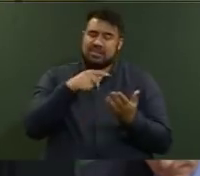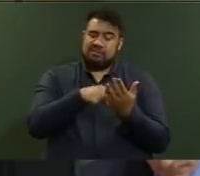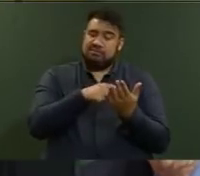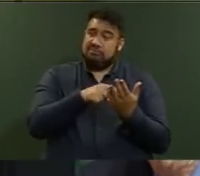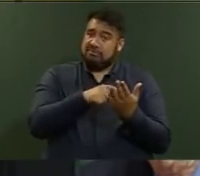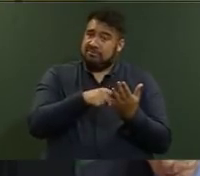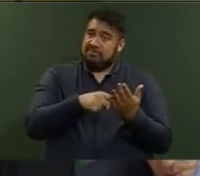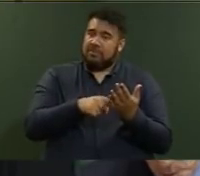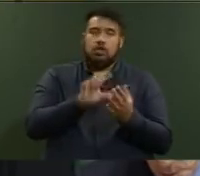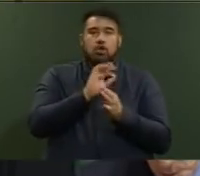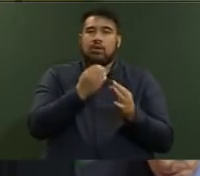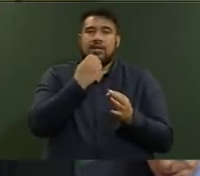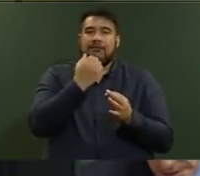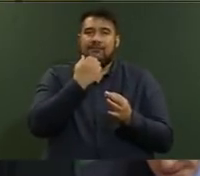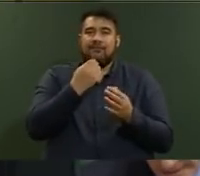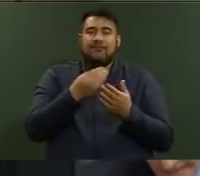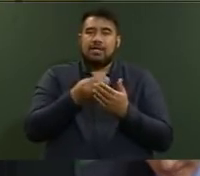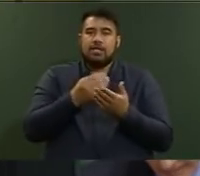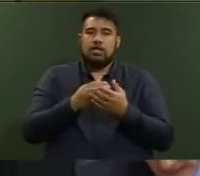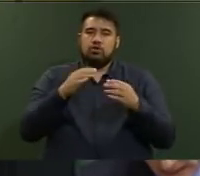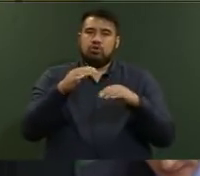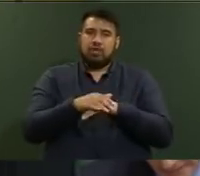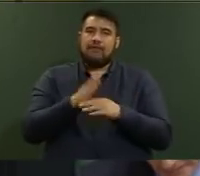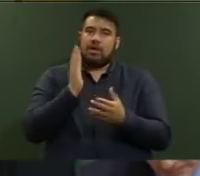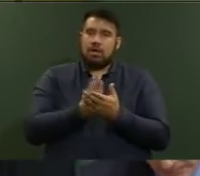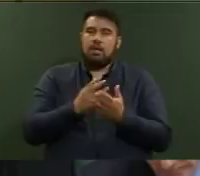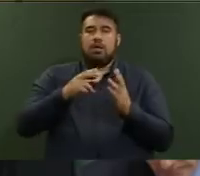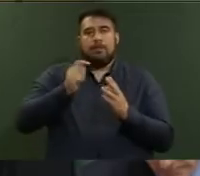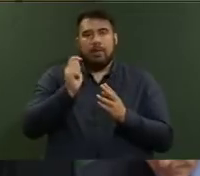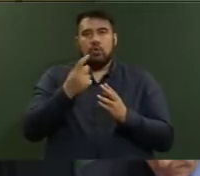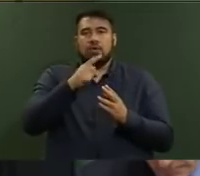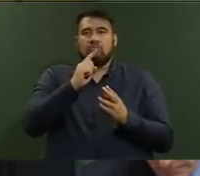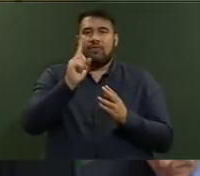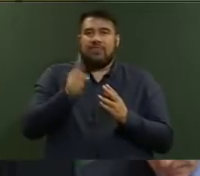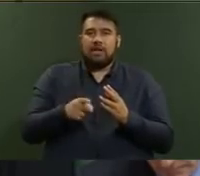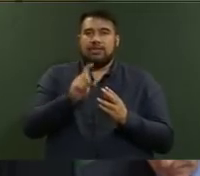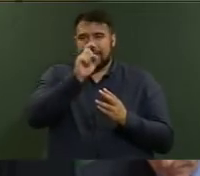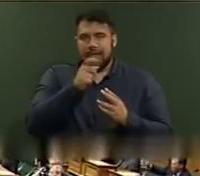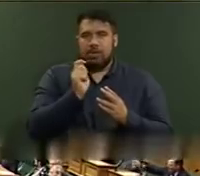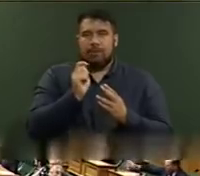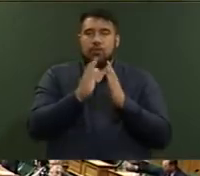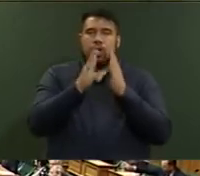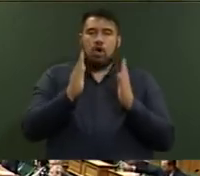on his promise for the Government to build 100,000 KiwiBuild homes?